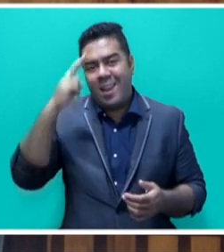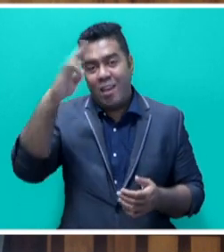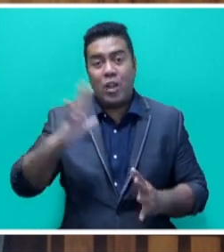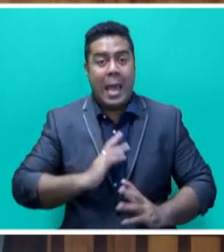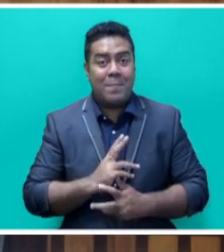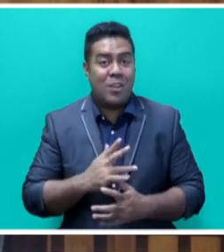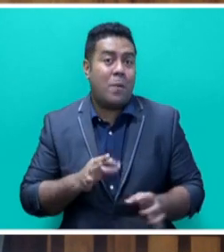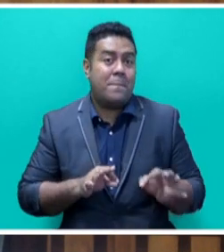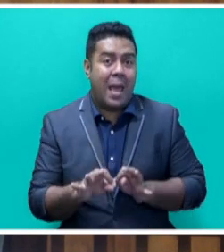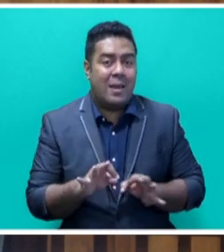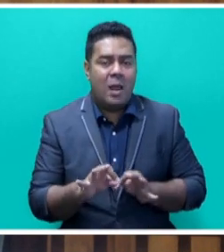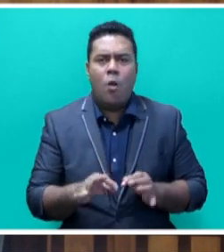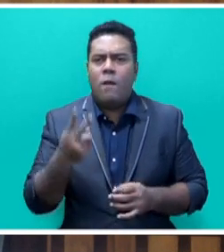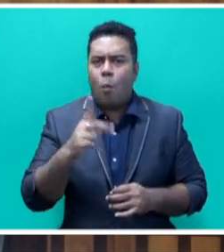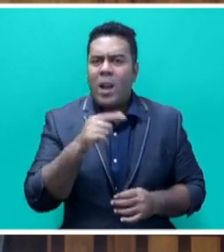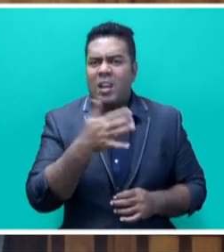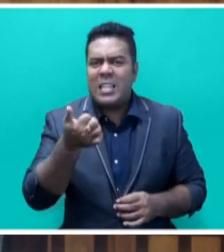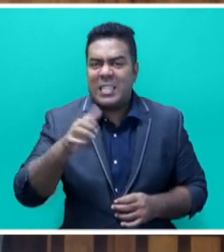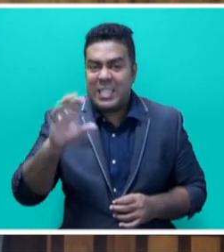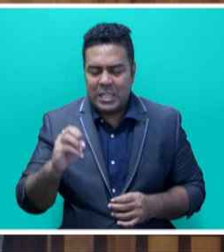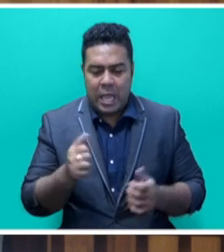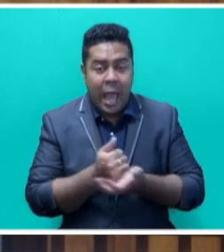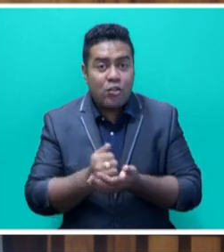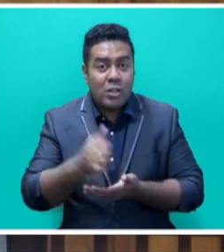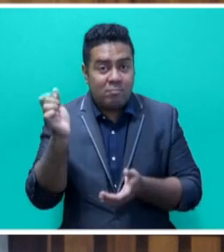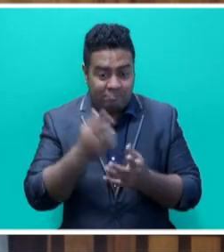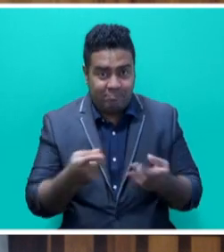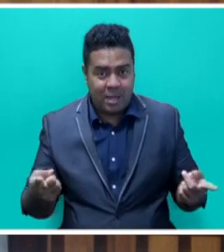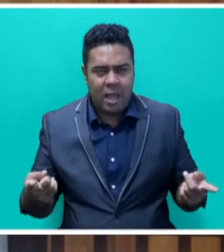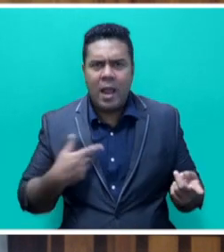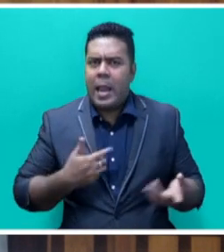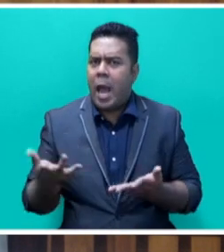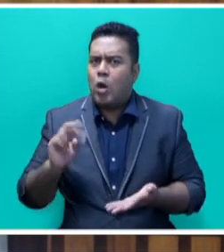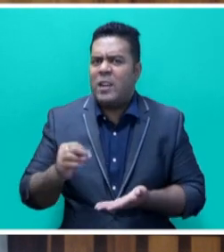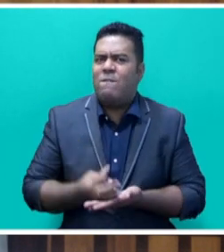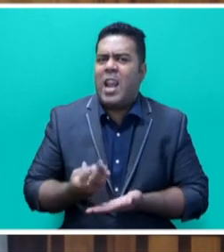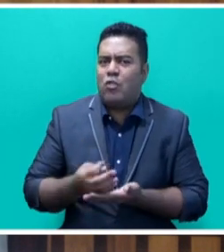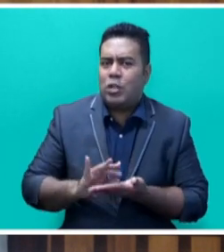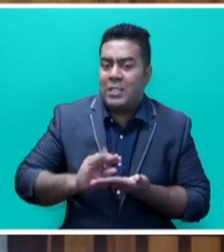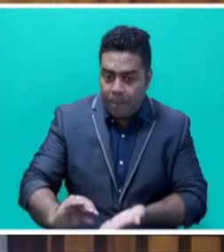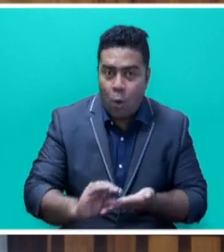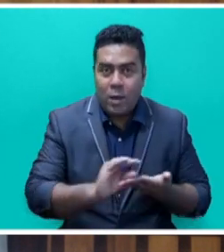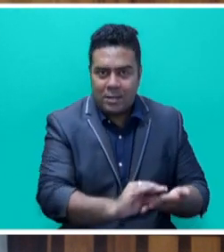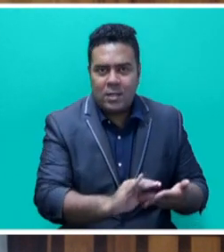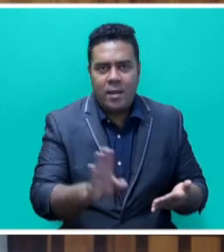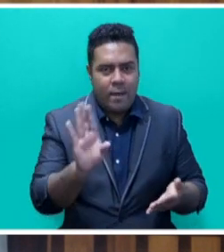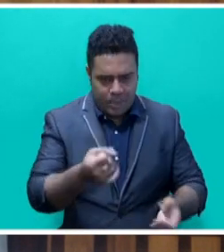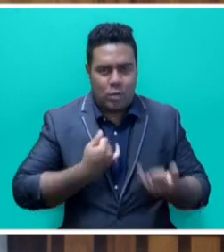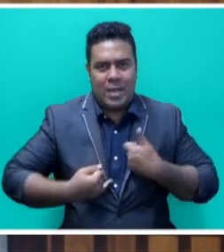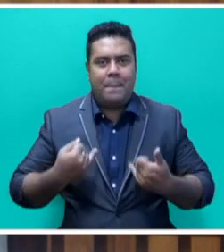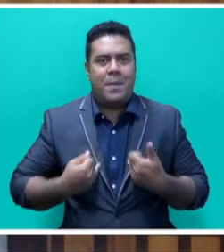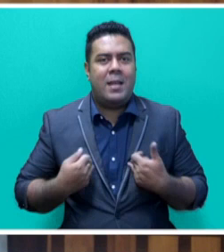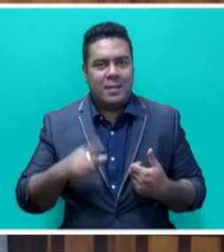with over 160 action items that now need financial support to implement. Mr. Speaker, sir, Fiji is